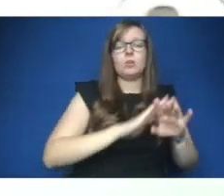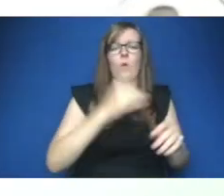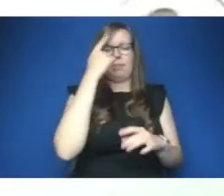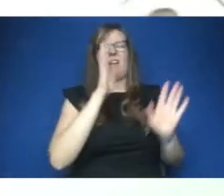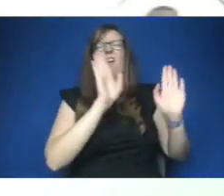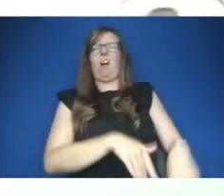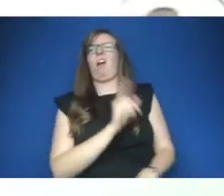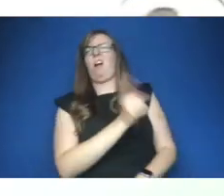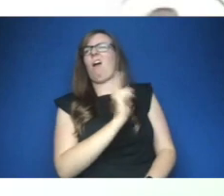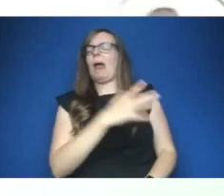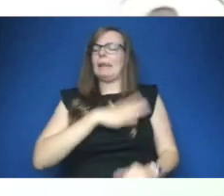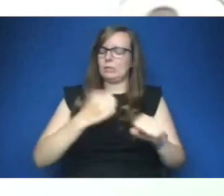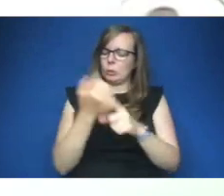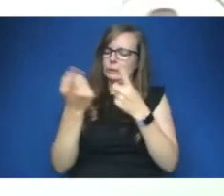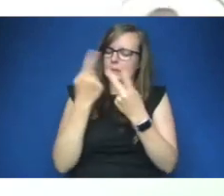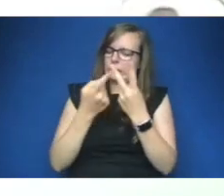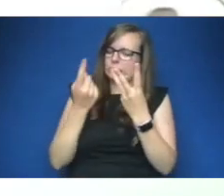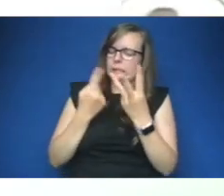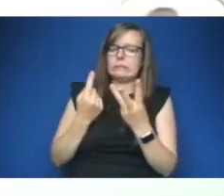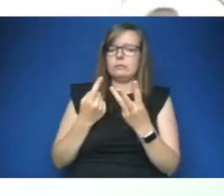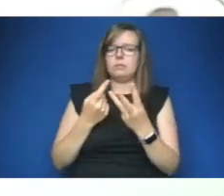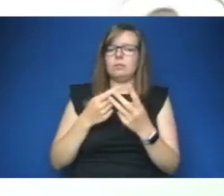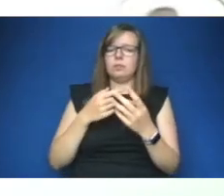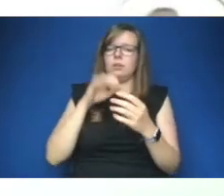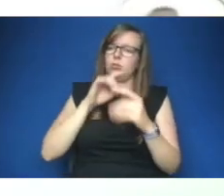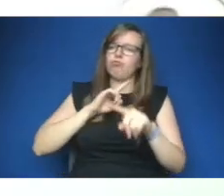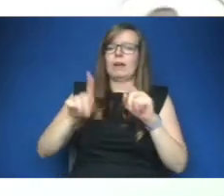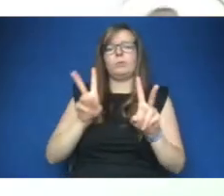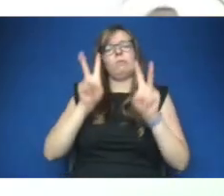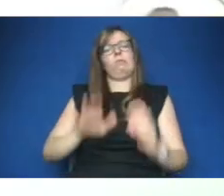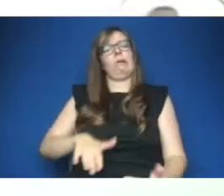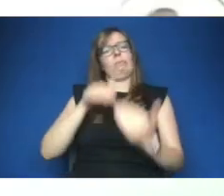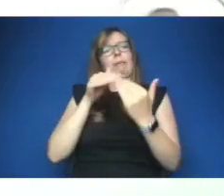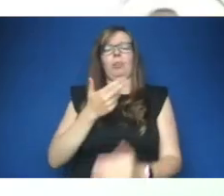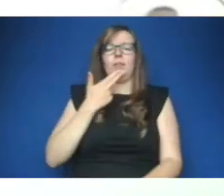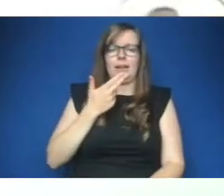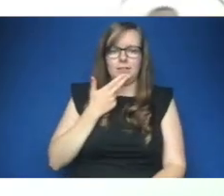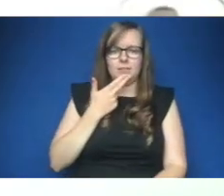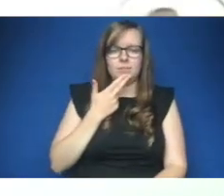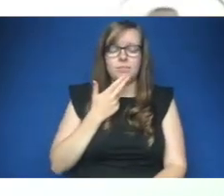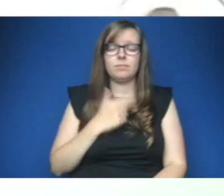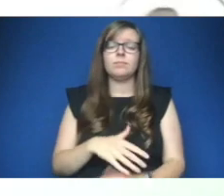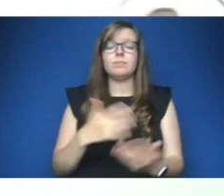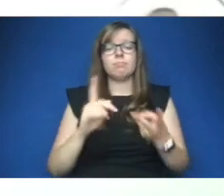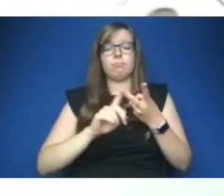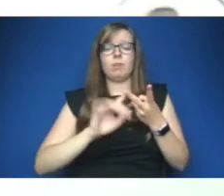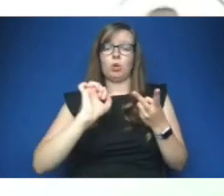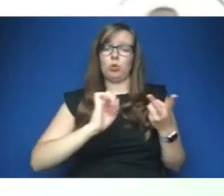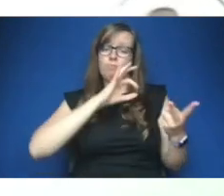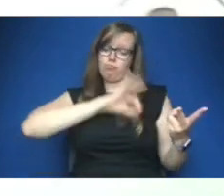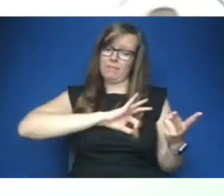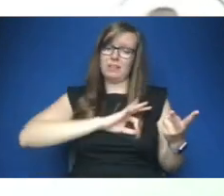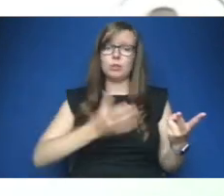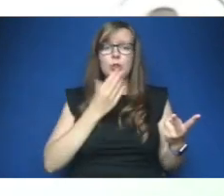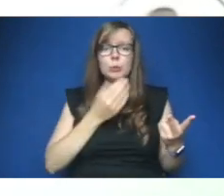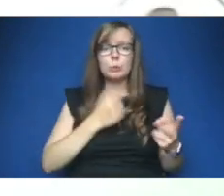and then going to meet those needs use your privilege right start to advocate for inclusion and non